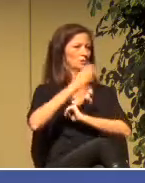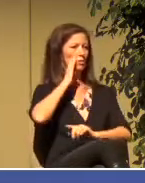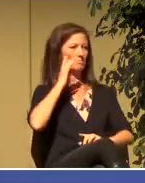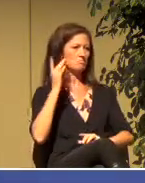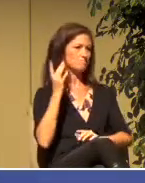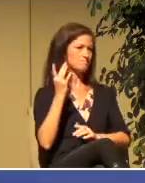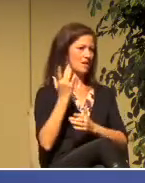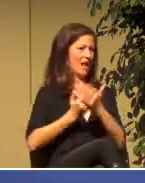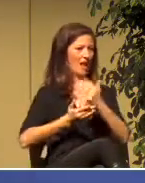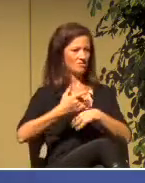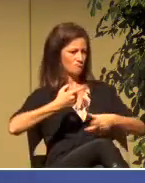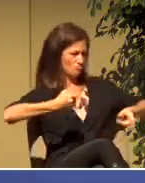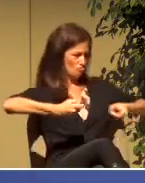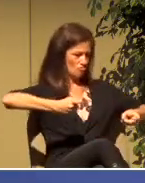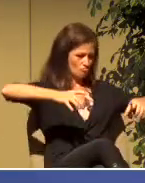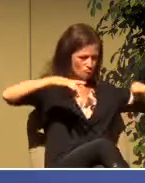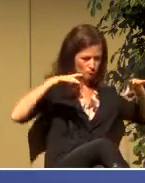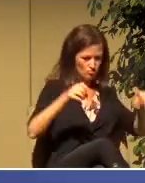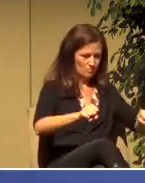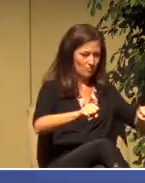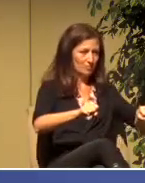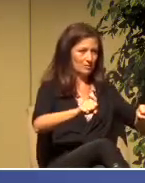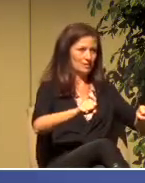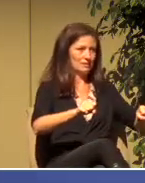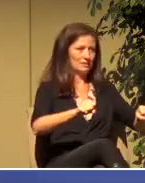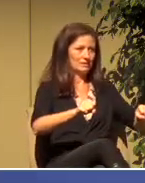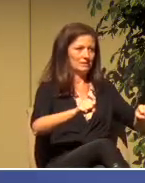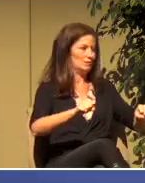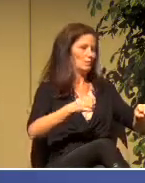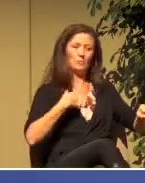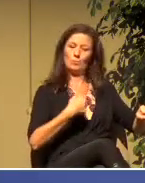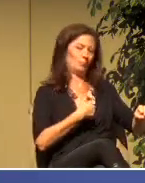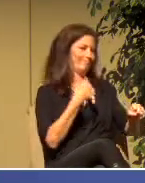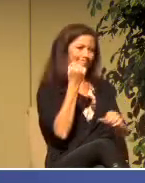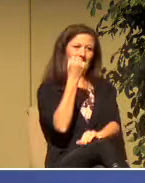in a way that we don't always understand.